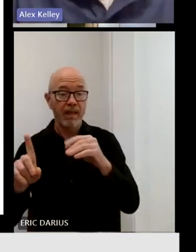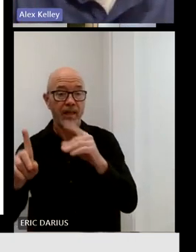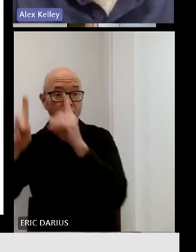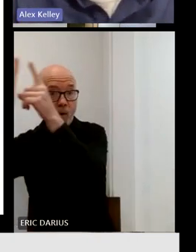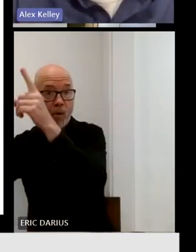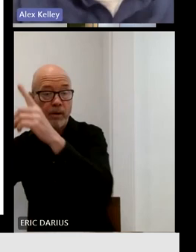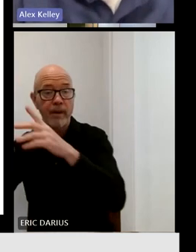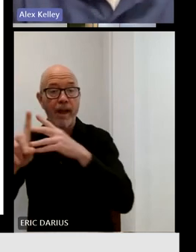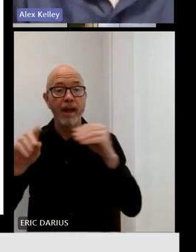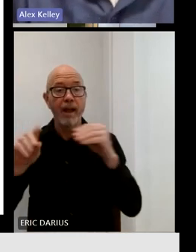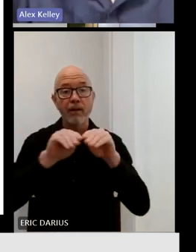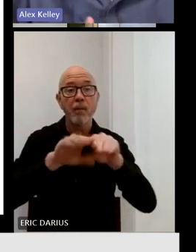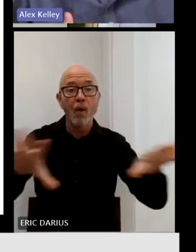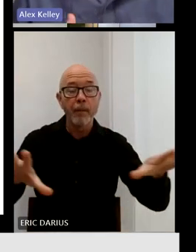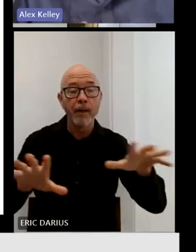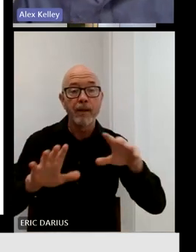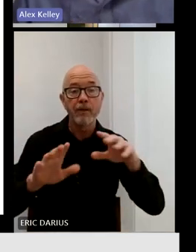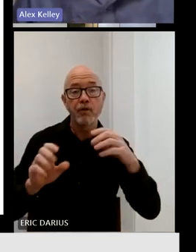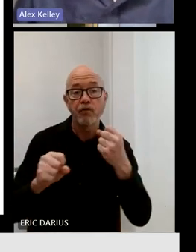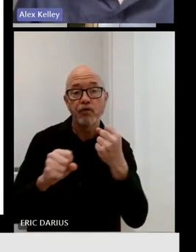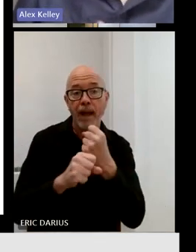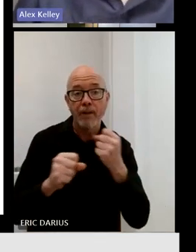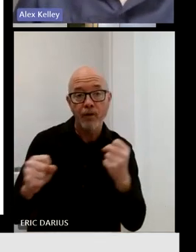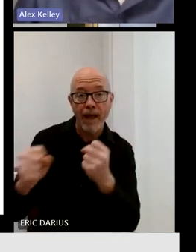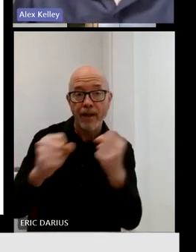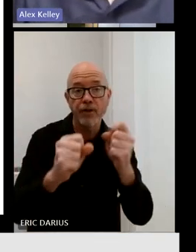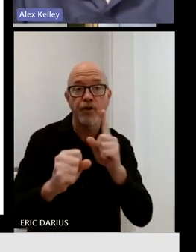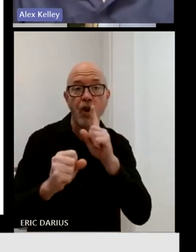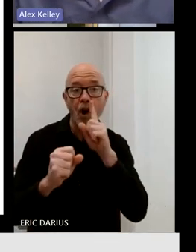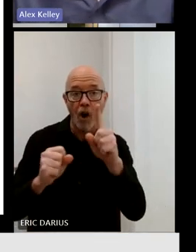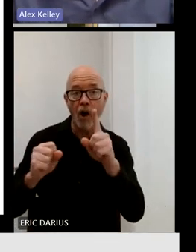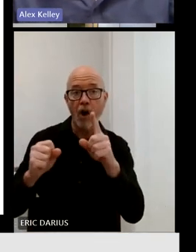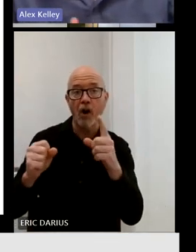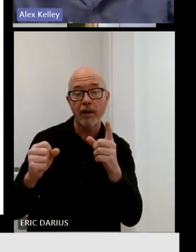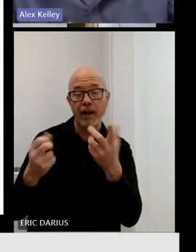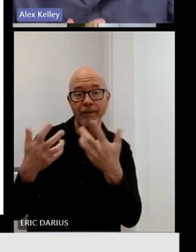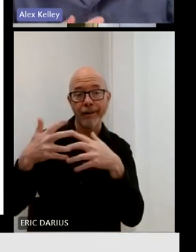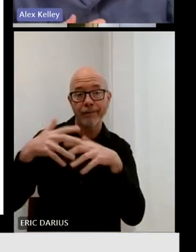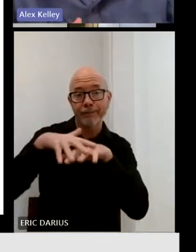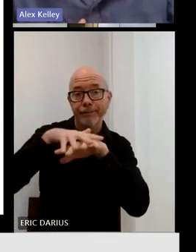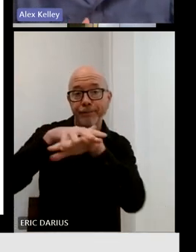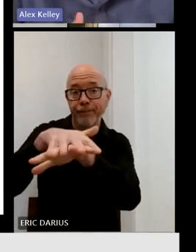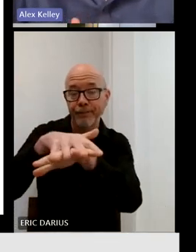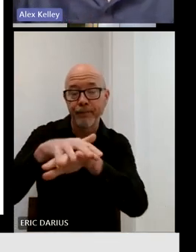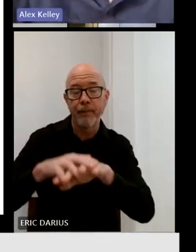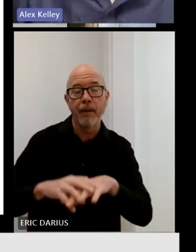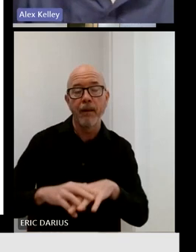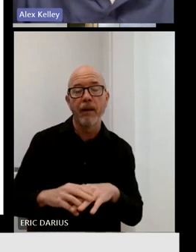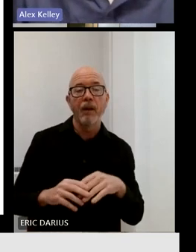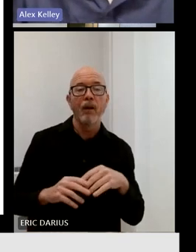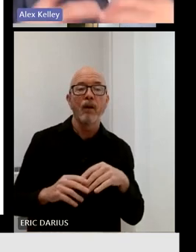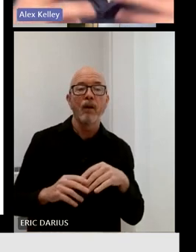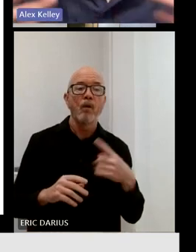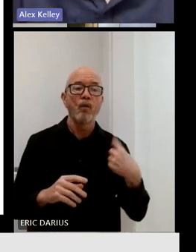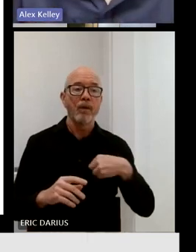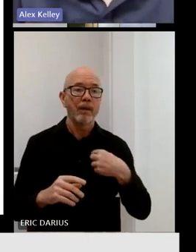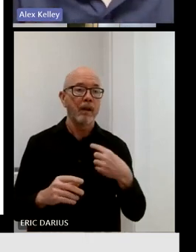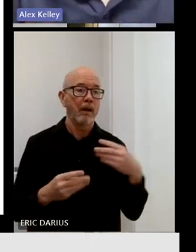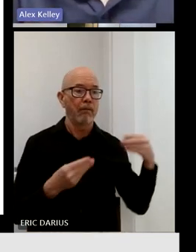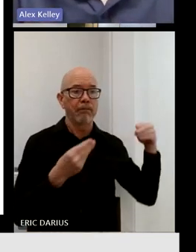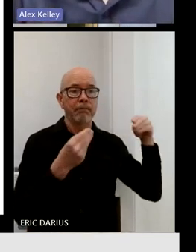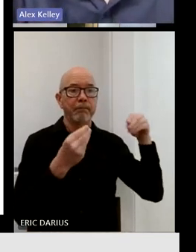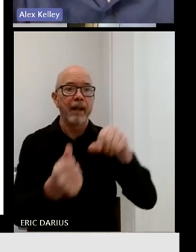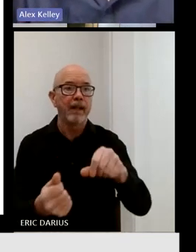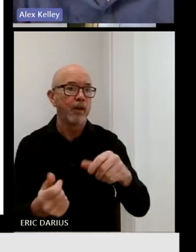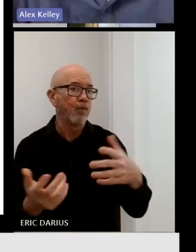in concert. One example, we are spending significant resources as we should